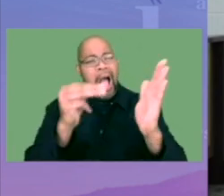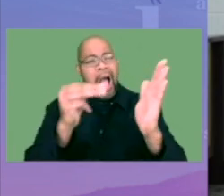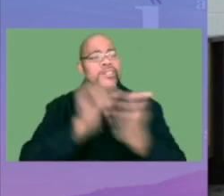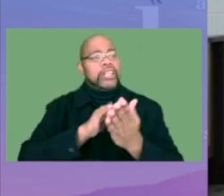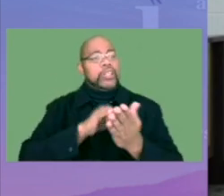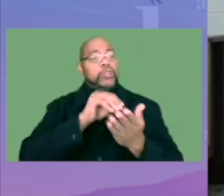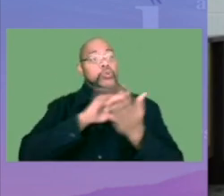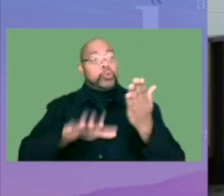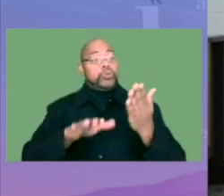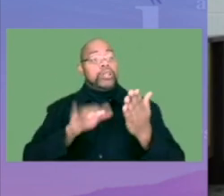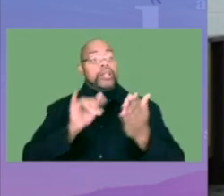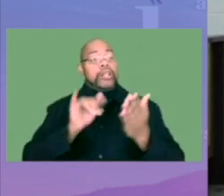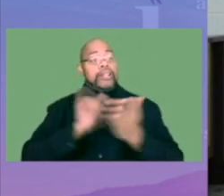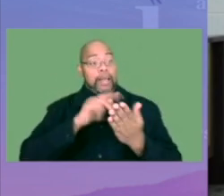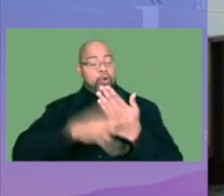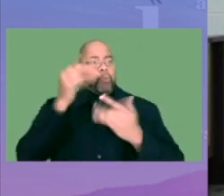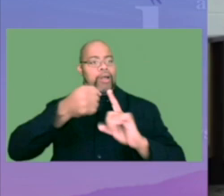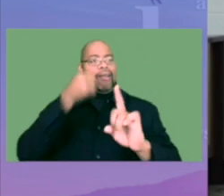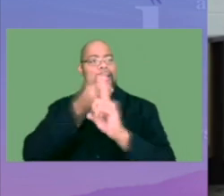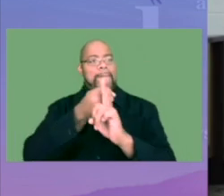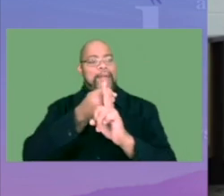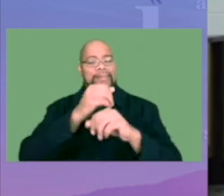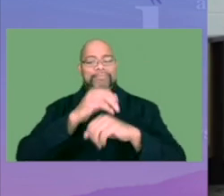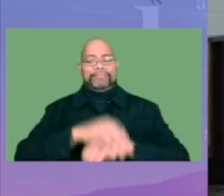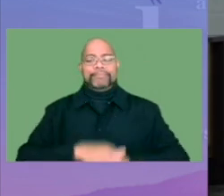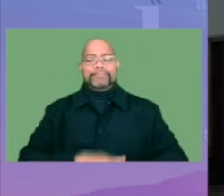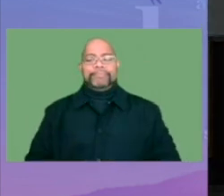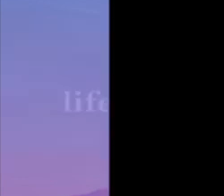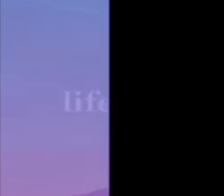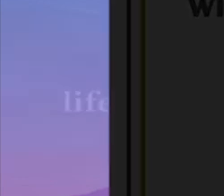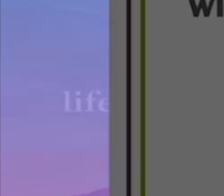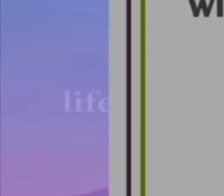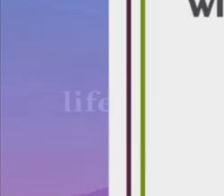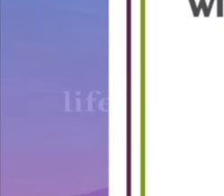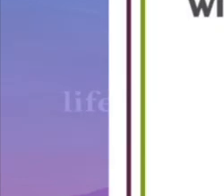students that this initiative will impact.